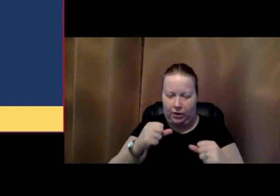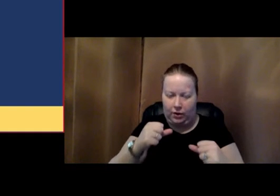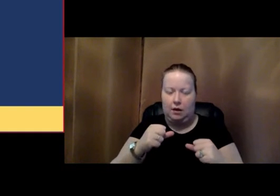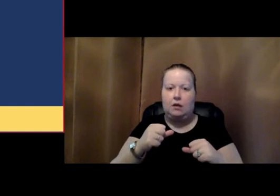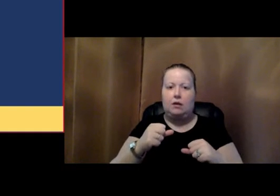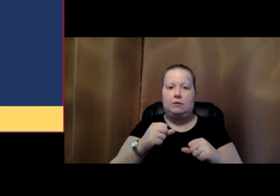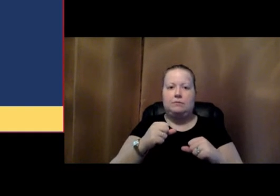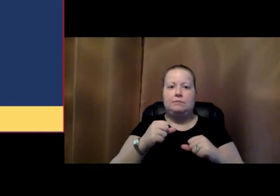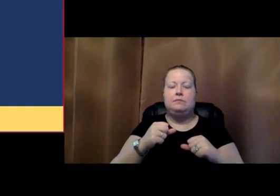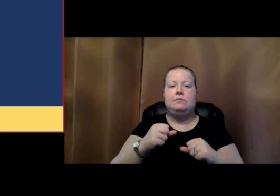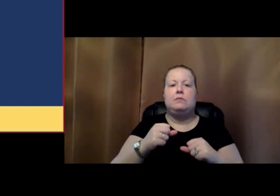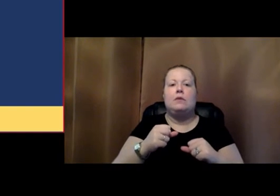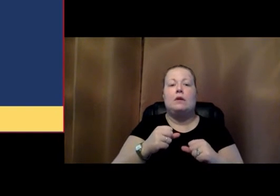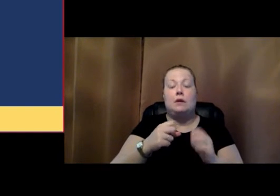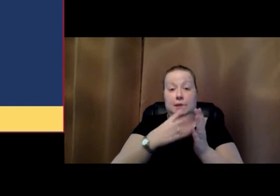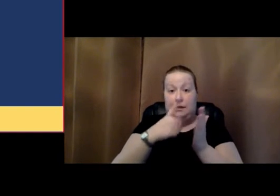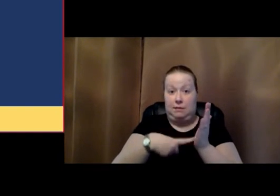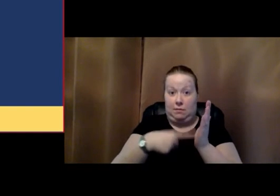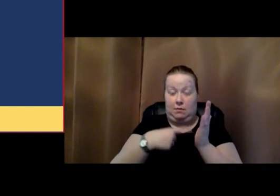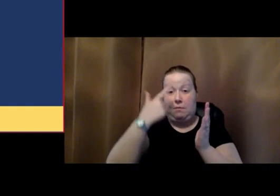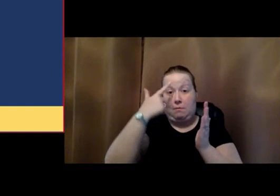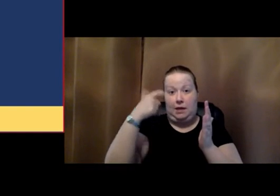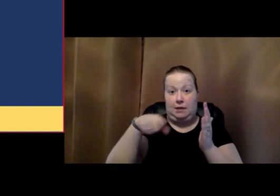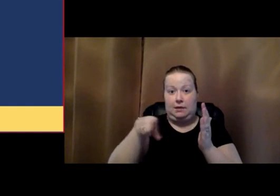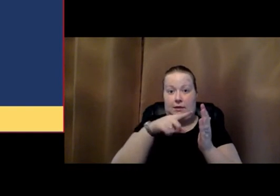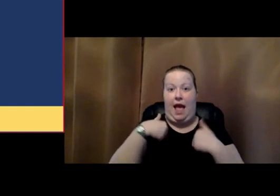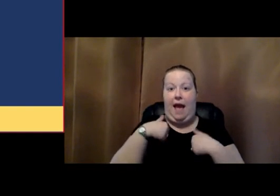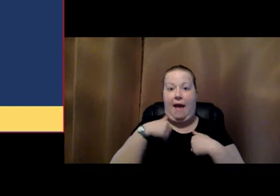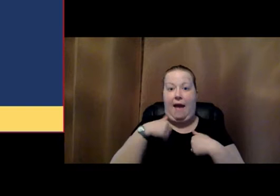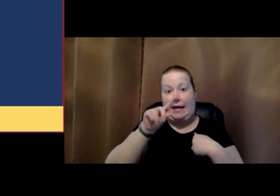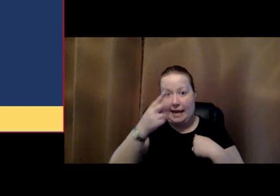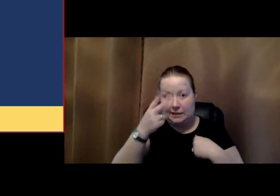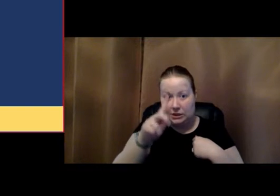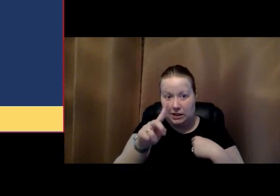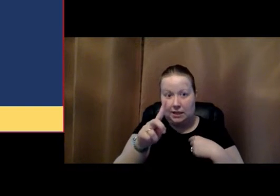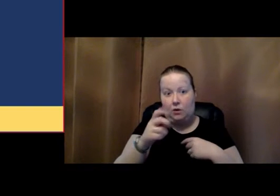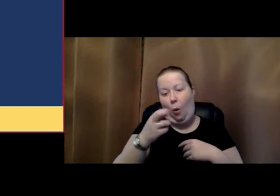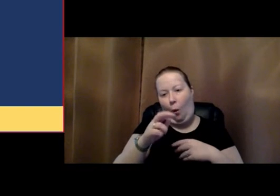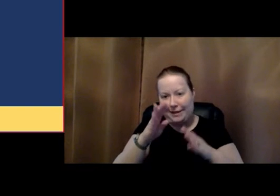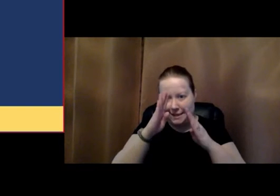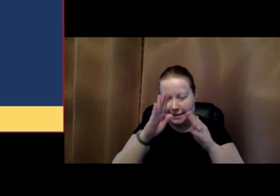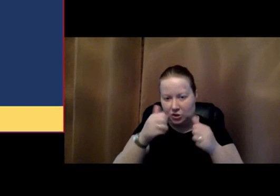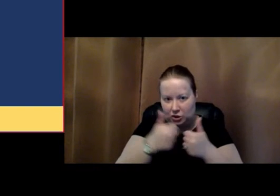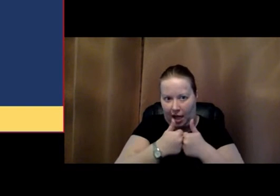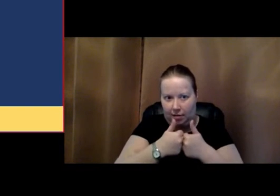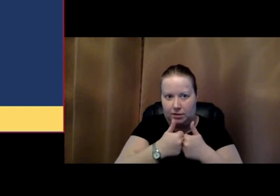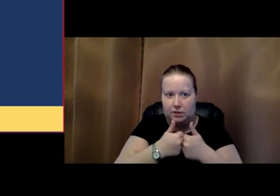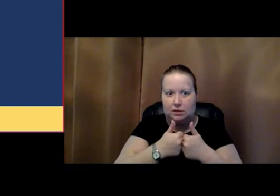it is because they have ADHD or attention challenges that are